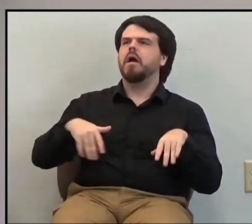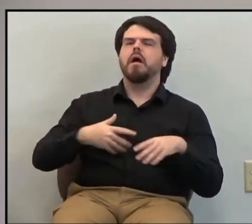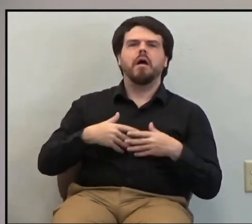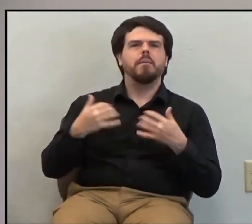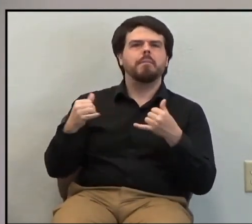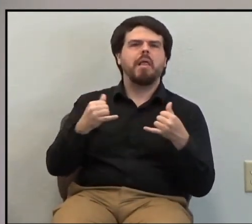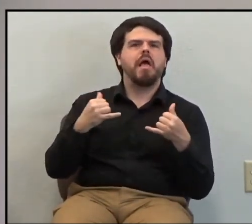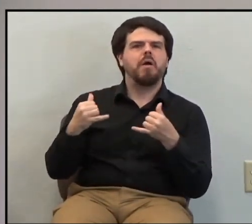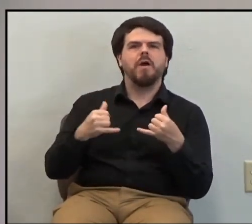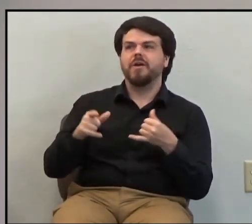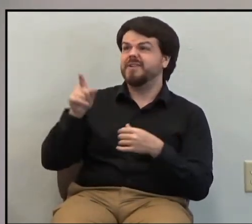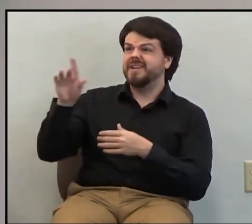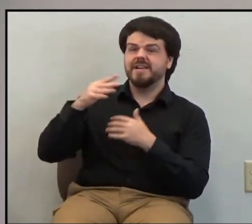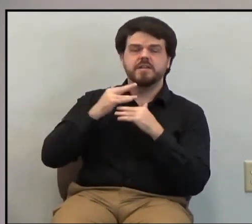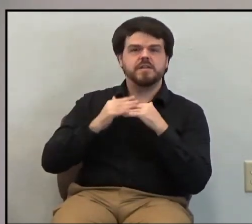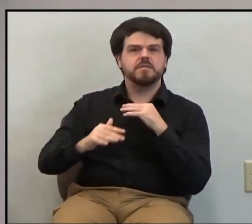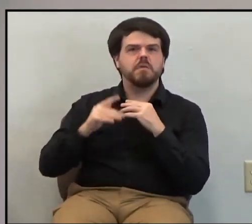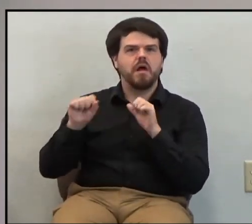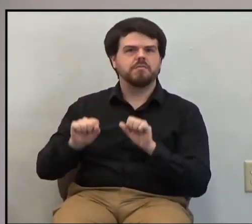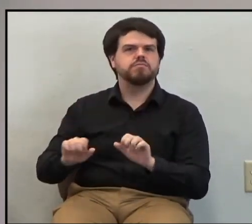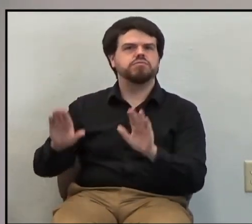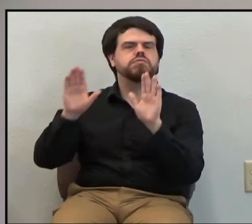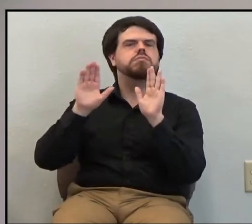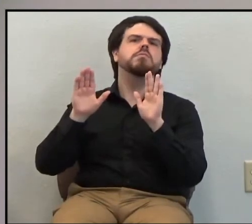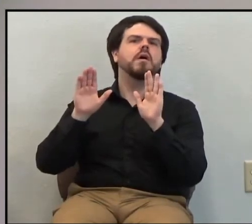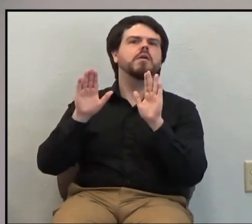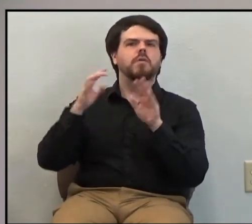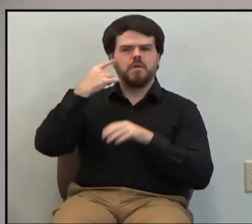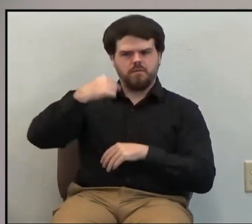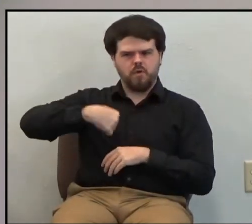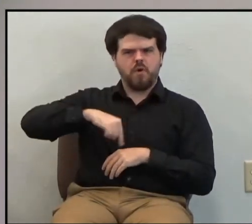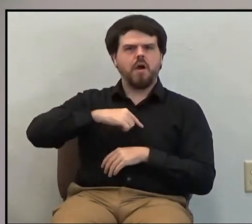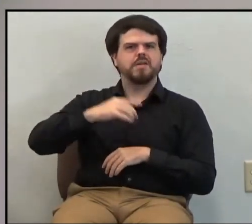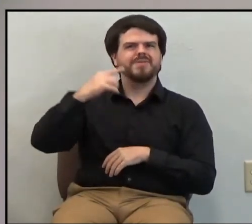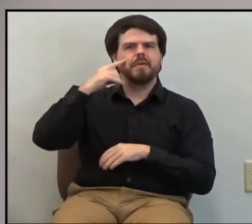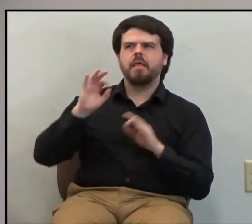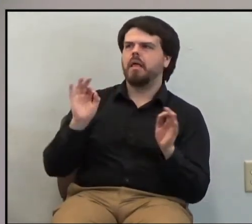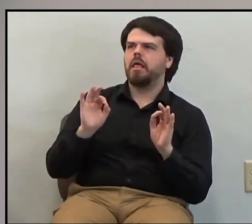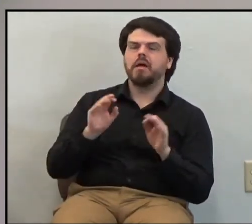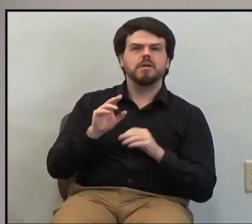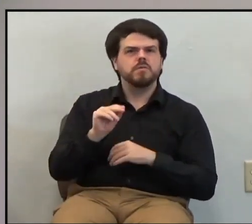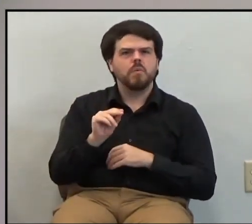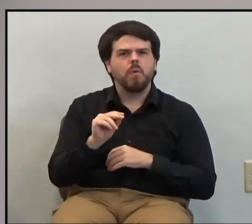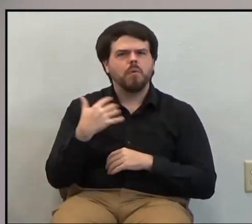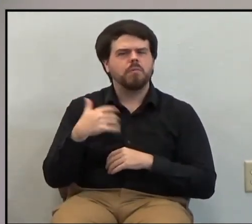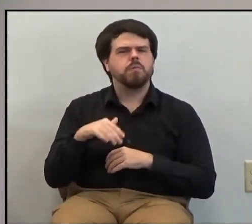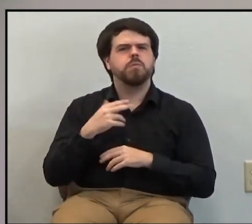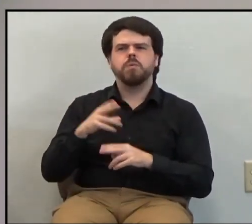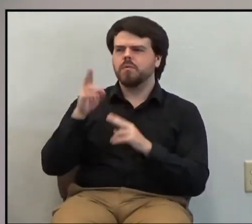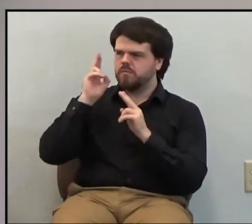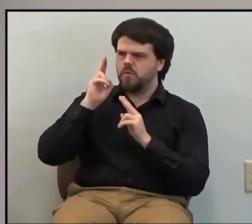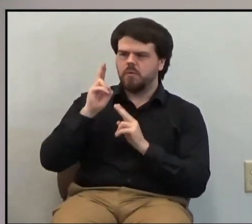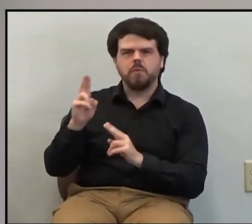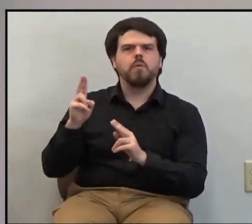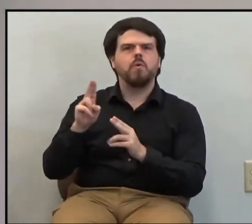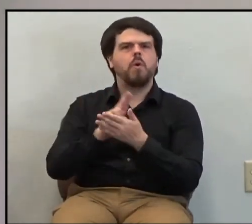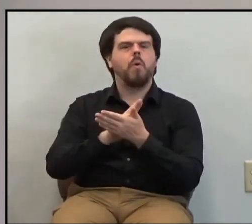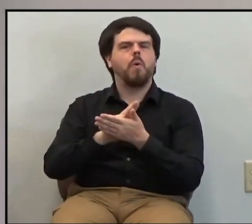blood that he shed for us on the cross. That we won't treat it as an unholy thing.